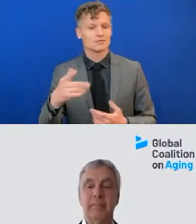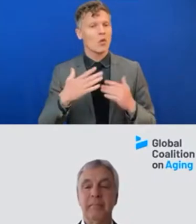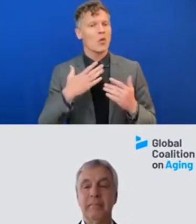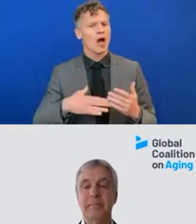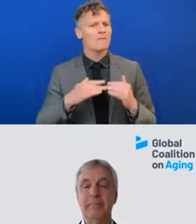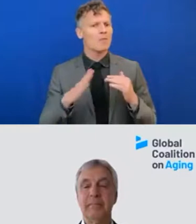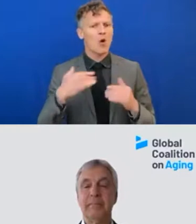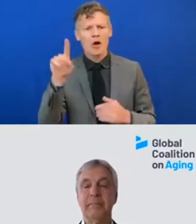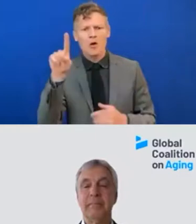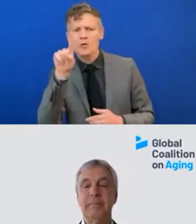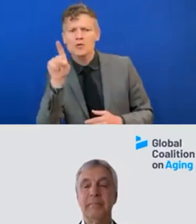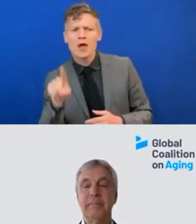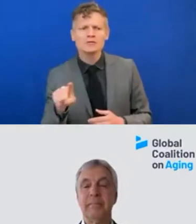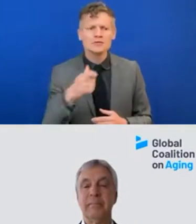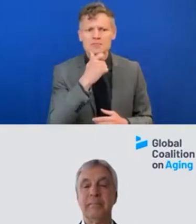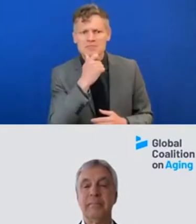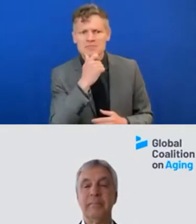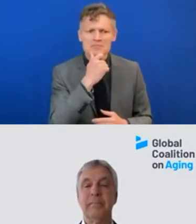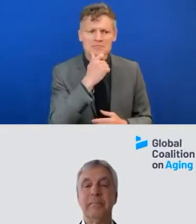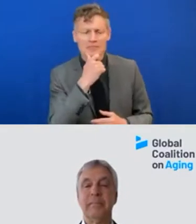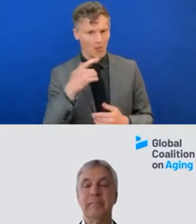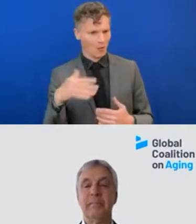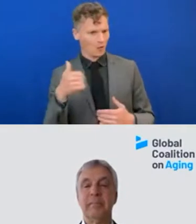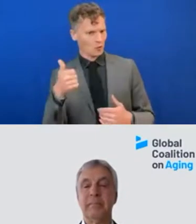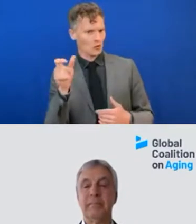Oh, we've got a great variety of words. Osman.